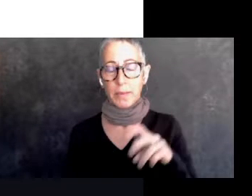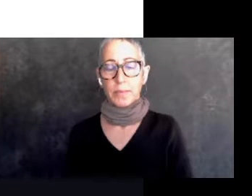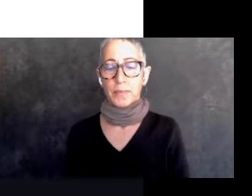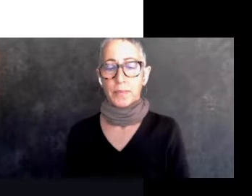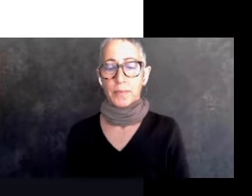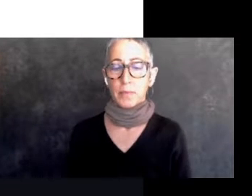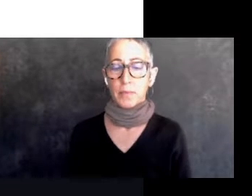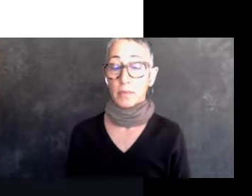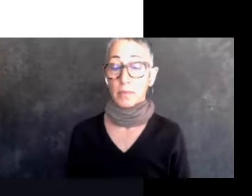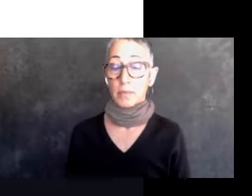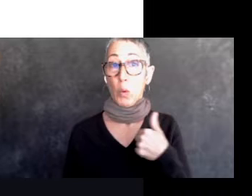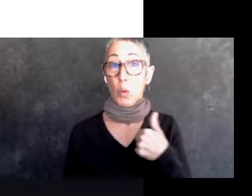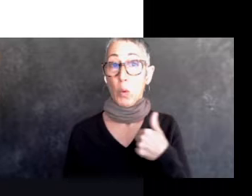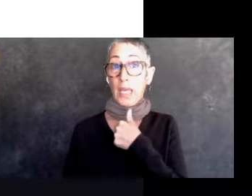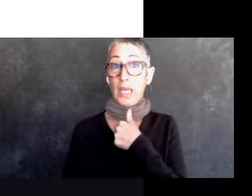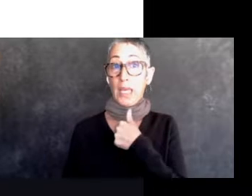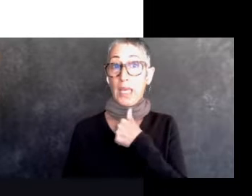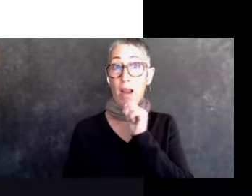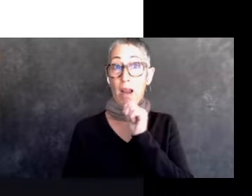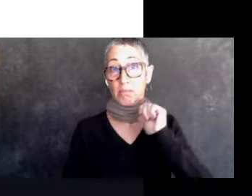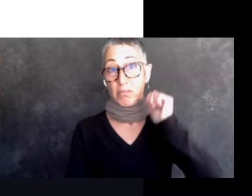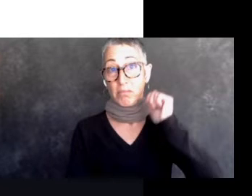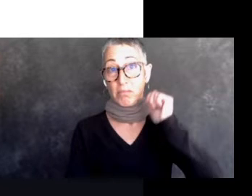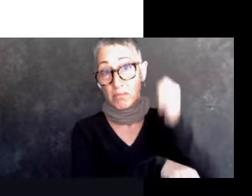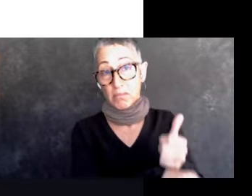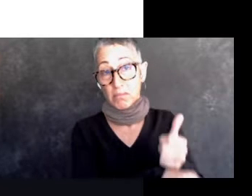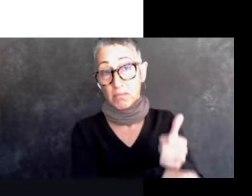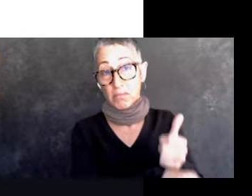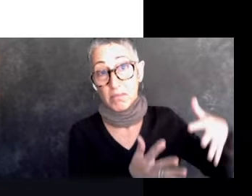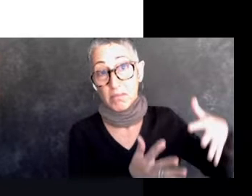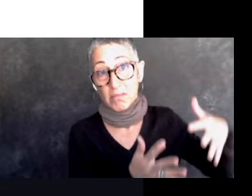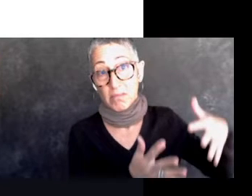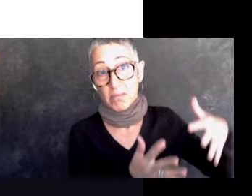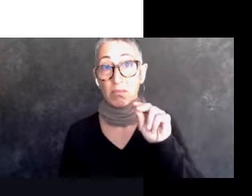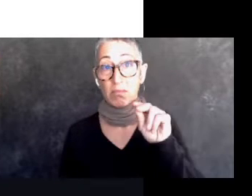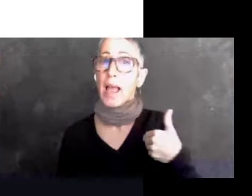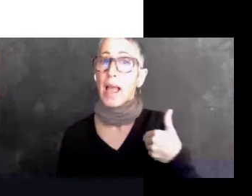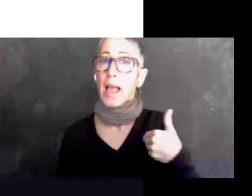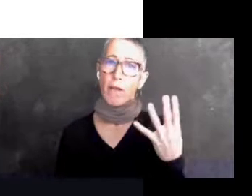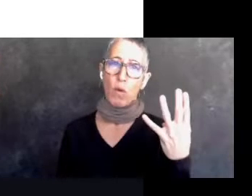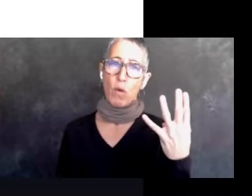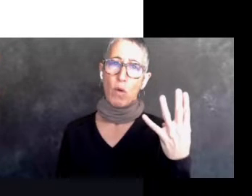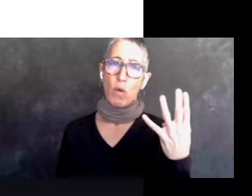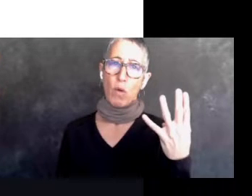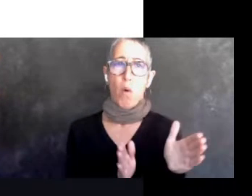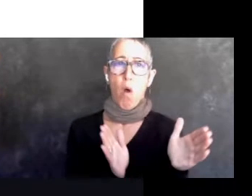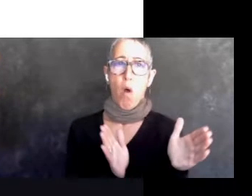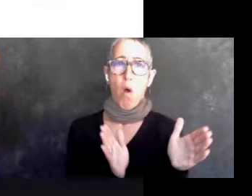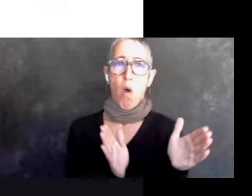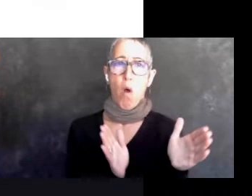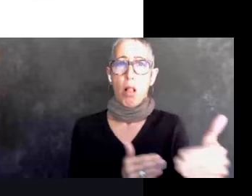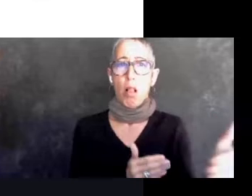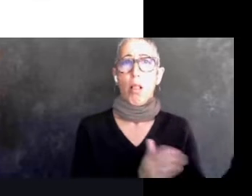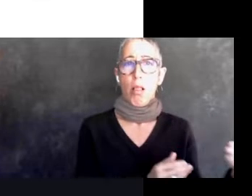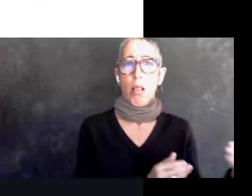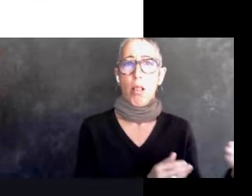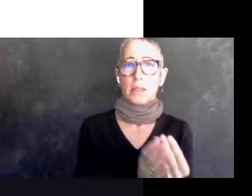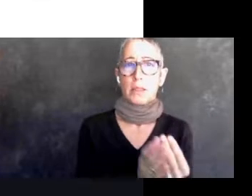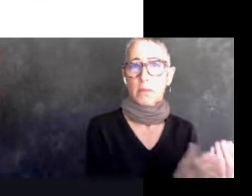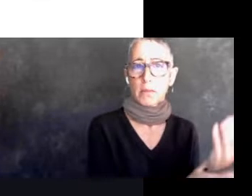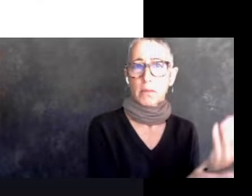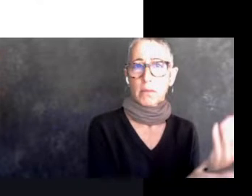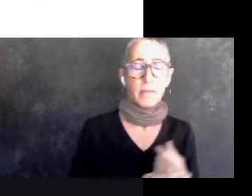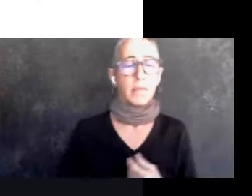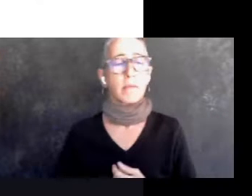established at all. It was just an idea that I had, and it was four small beds. Well, what turned into them coming to interview me, uh,